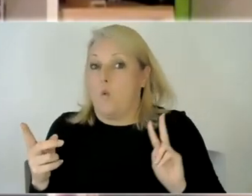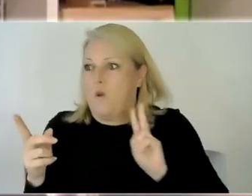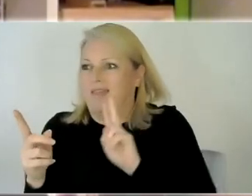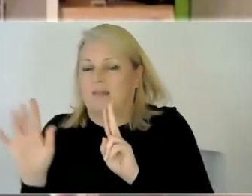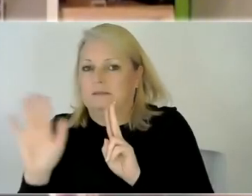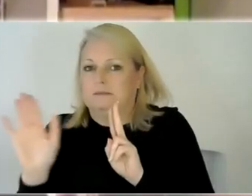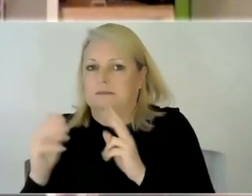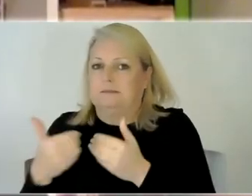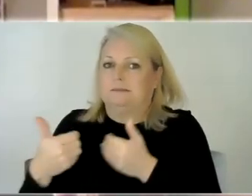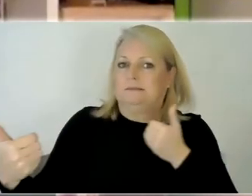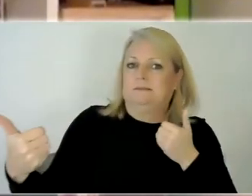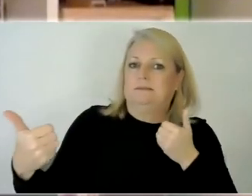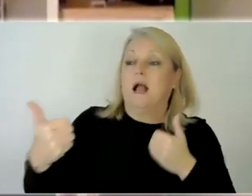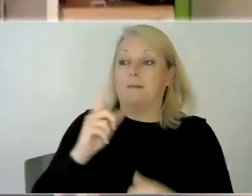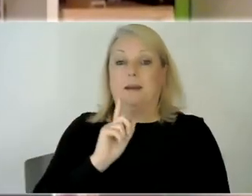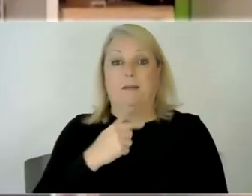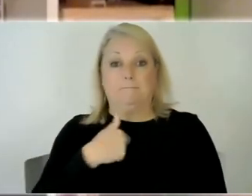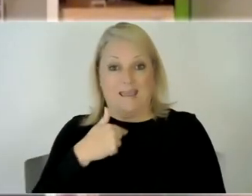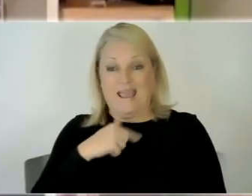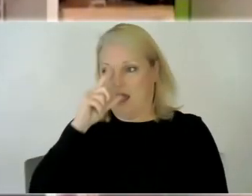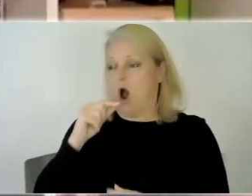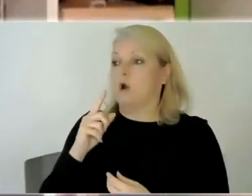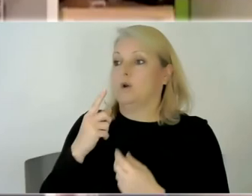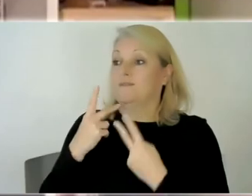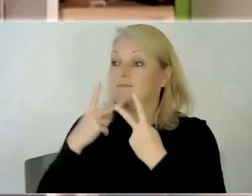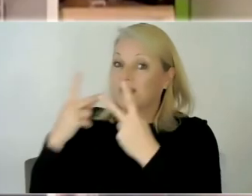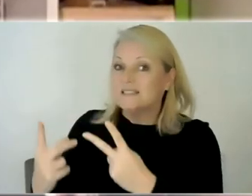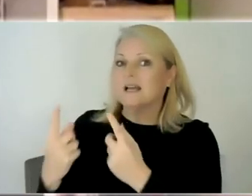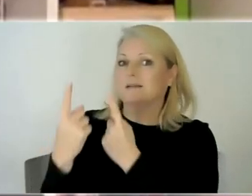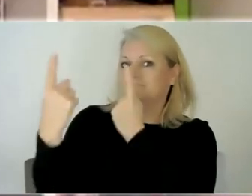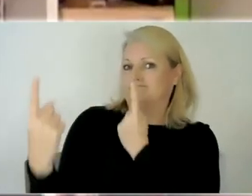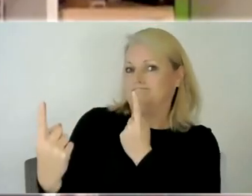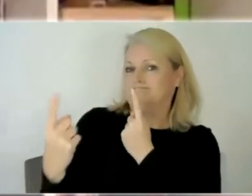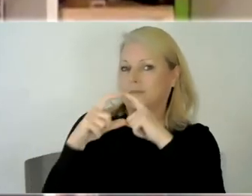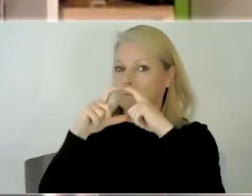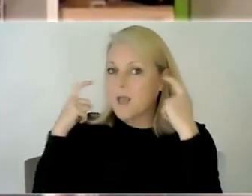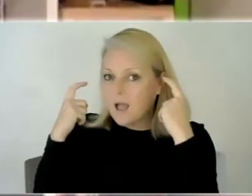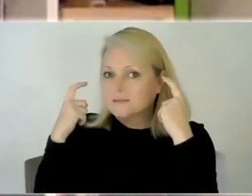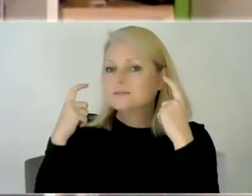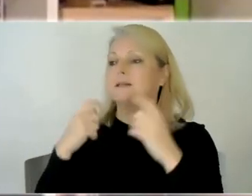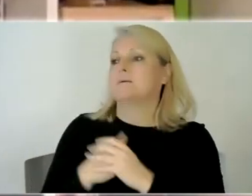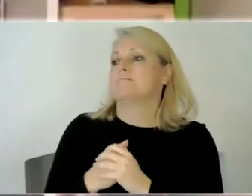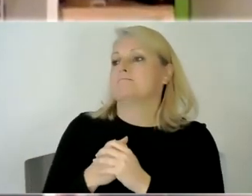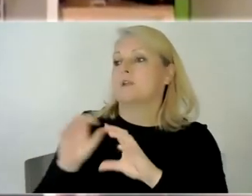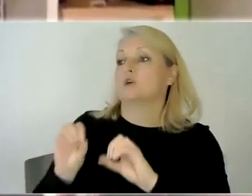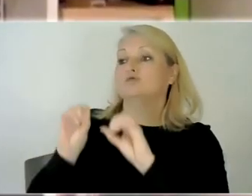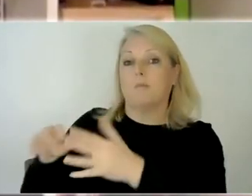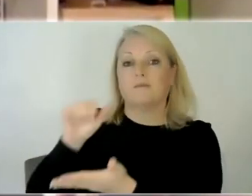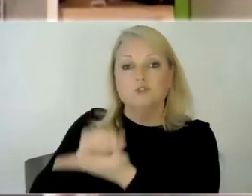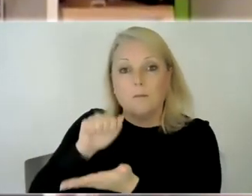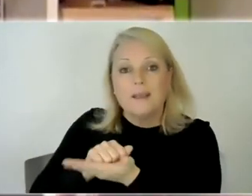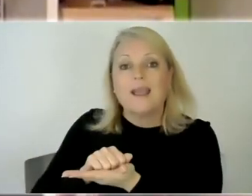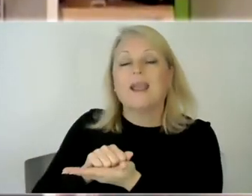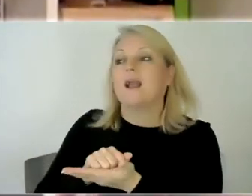least with me going in there i could keep my distance i could you know wear a mask i could do those things and like drop their shopping off and do that sort of stuff